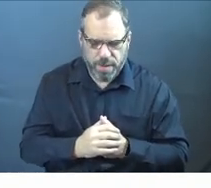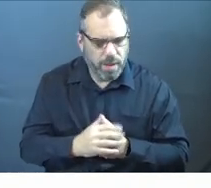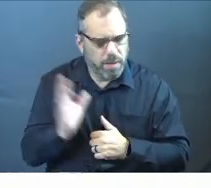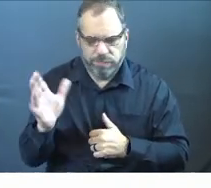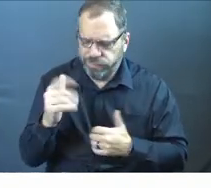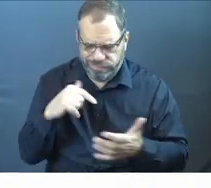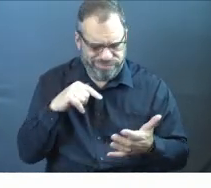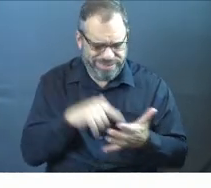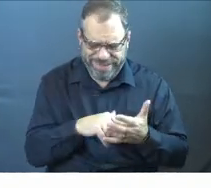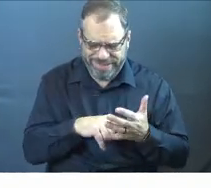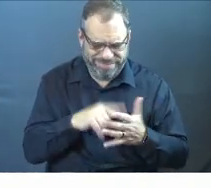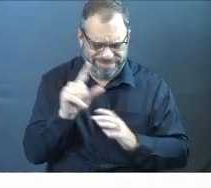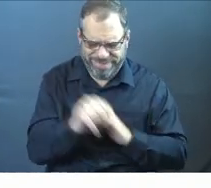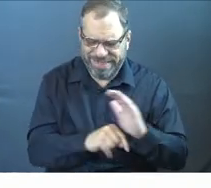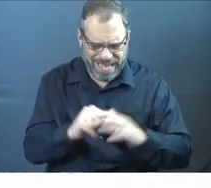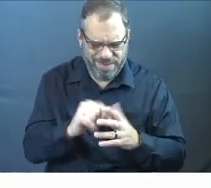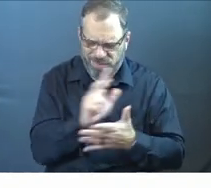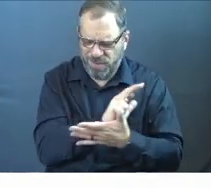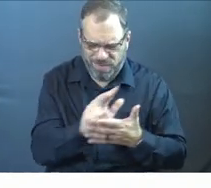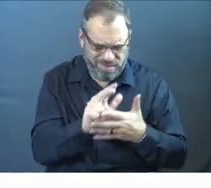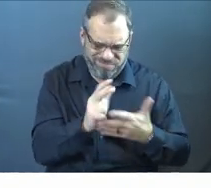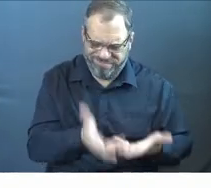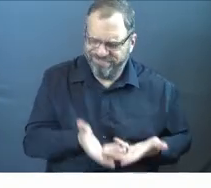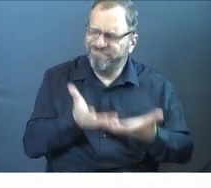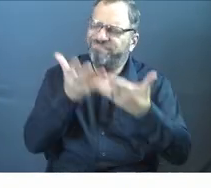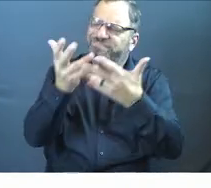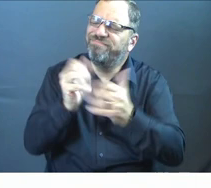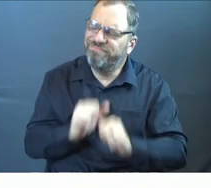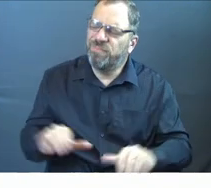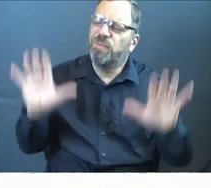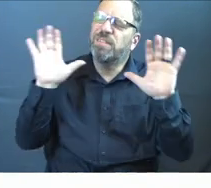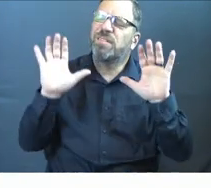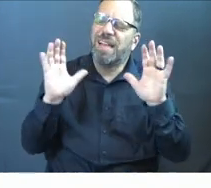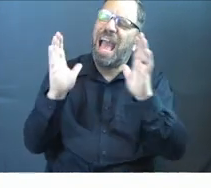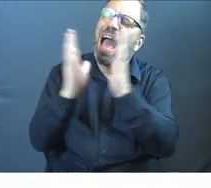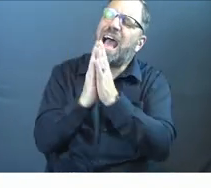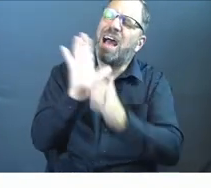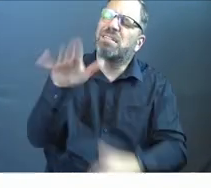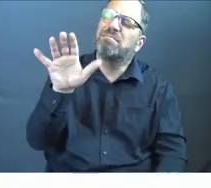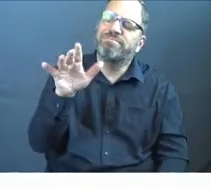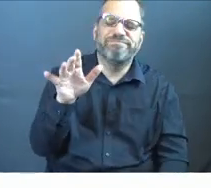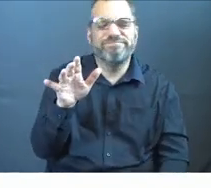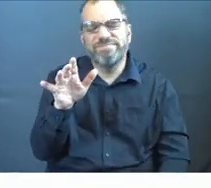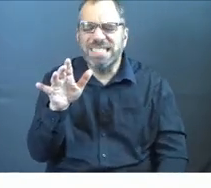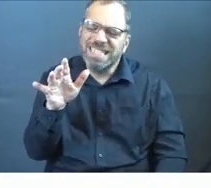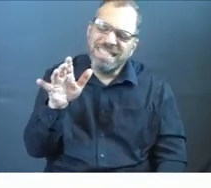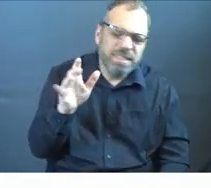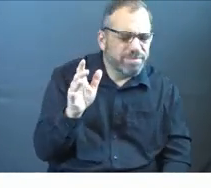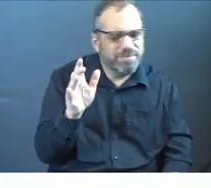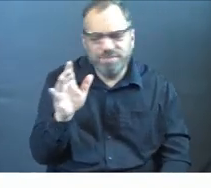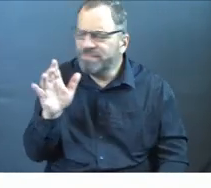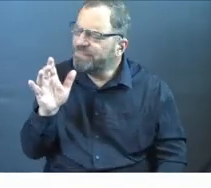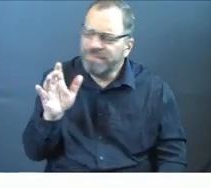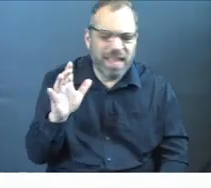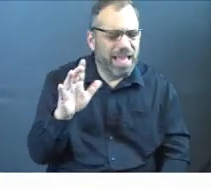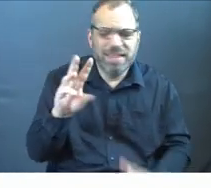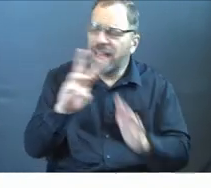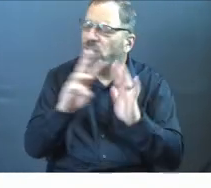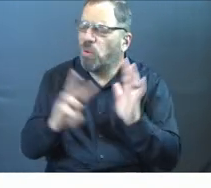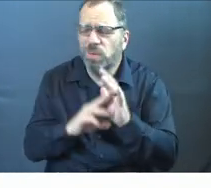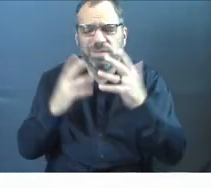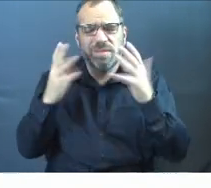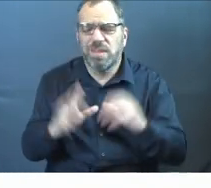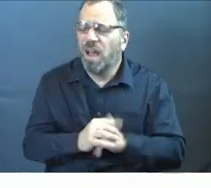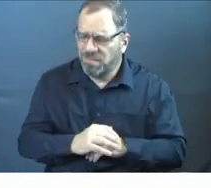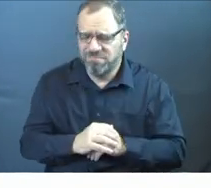God, we surrender this season to you, God. These next three weeks, these 21 days, Jesus, we just ask that your will is done